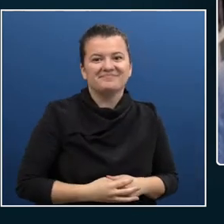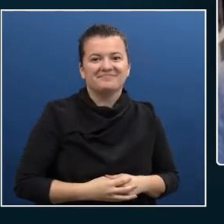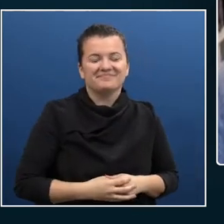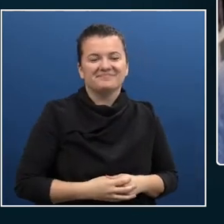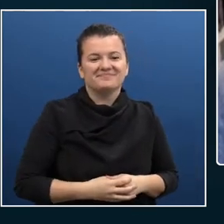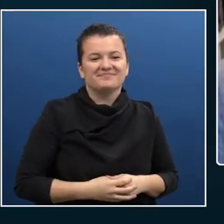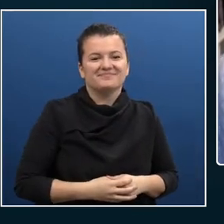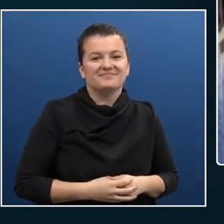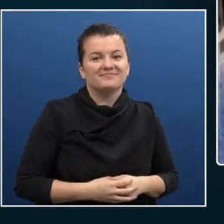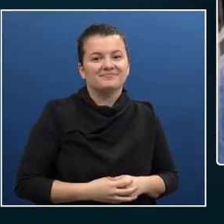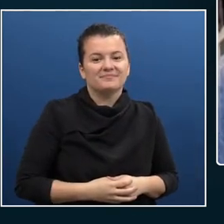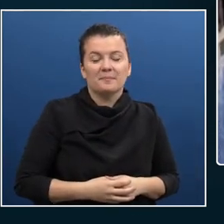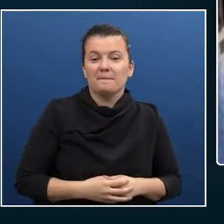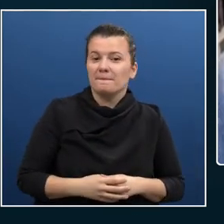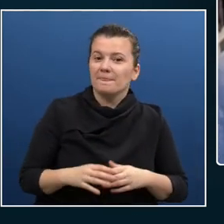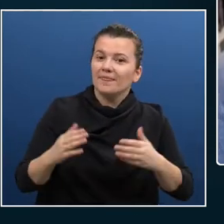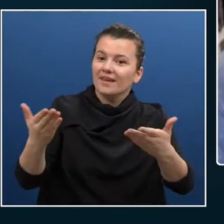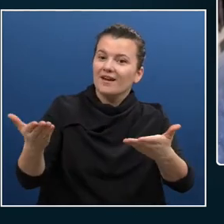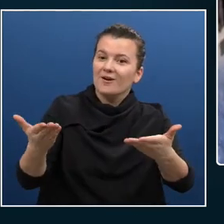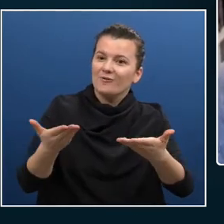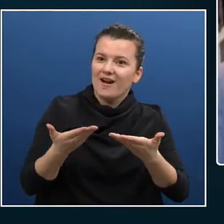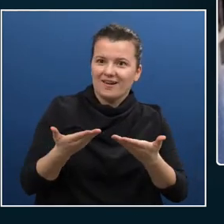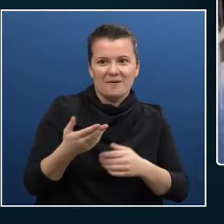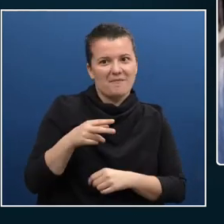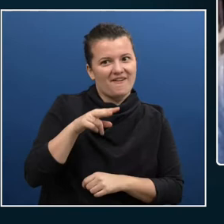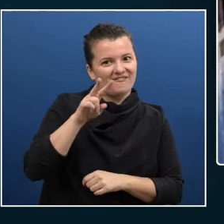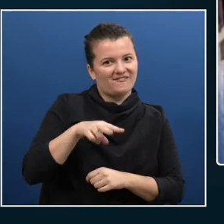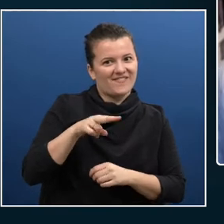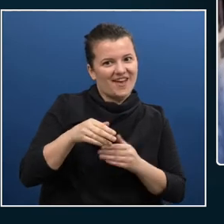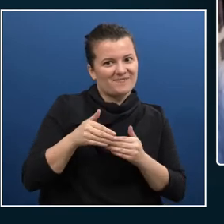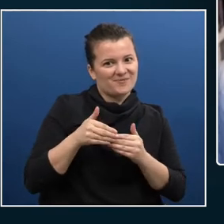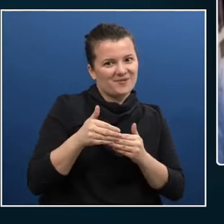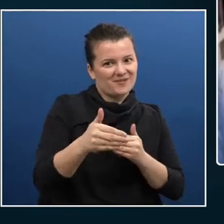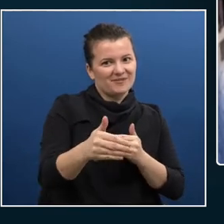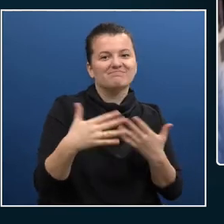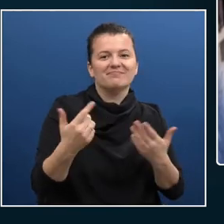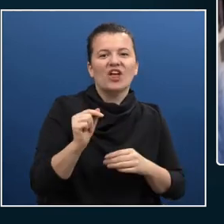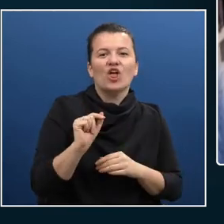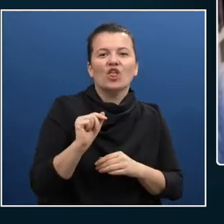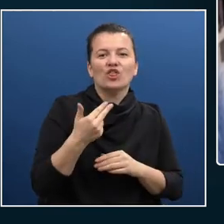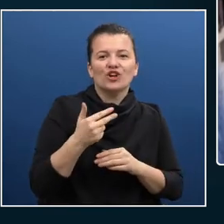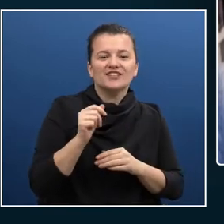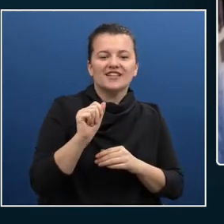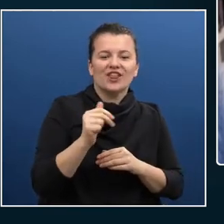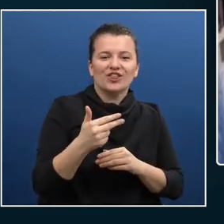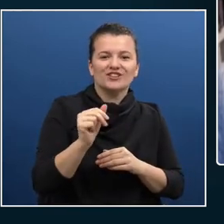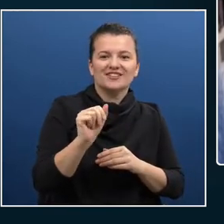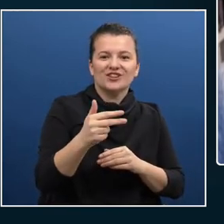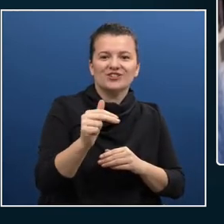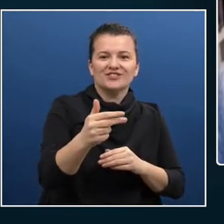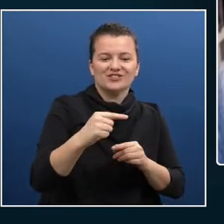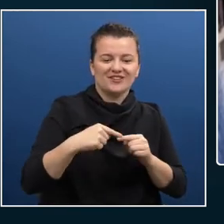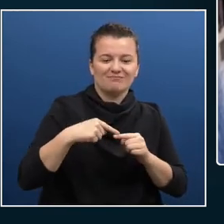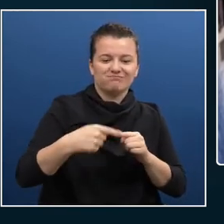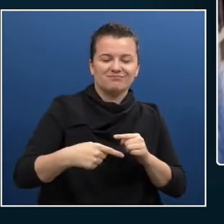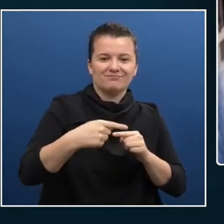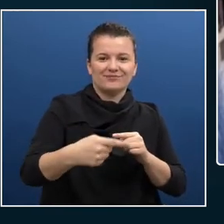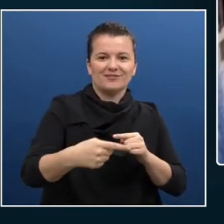Welcome to the February edition of our Azure First Day event. As always, we have some great content for you.